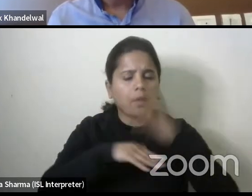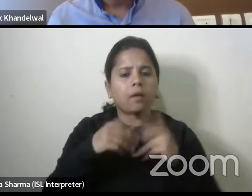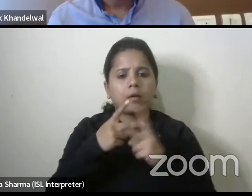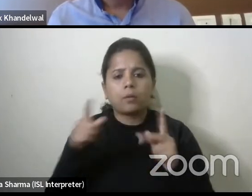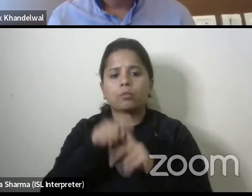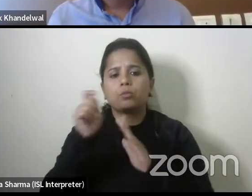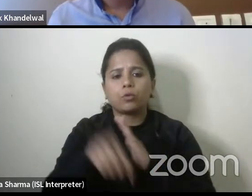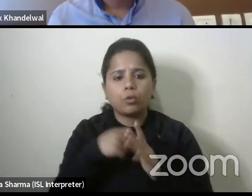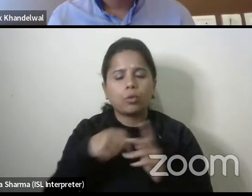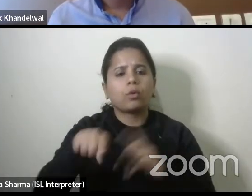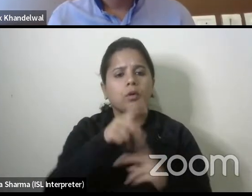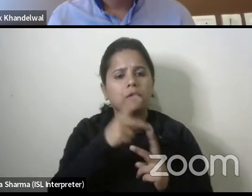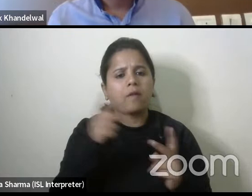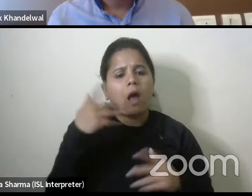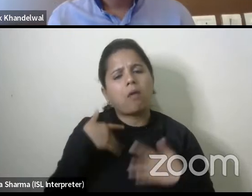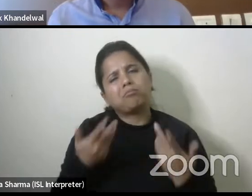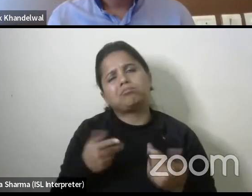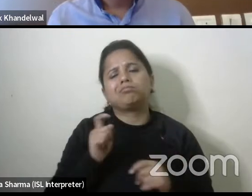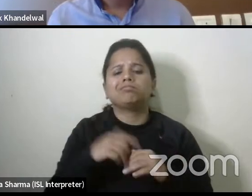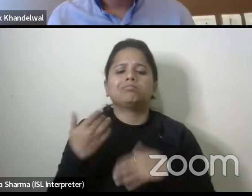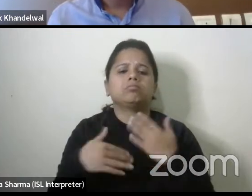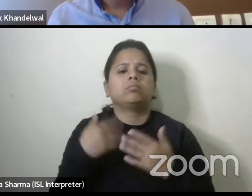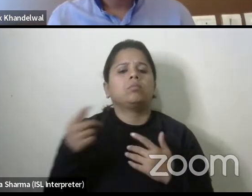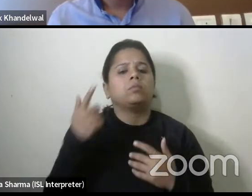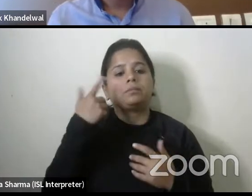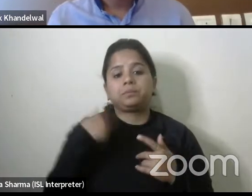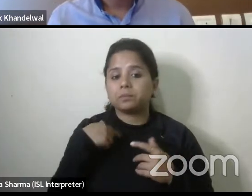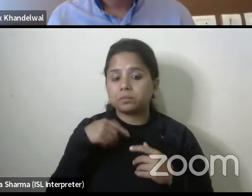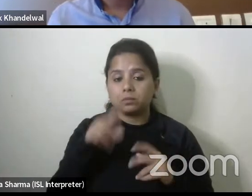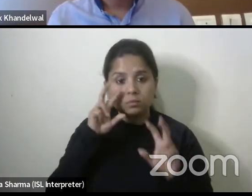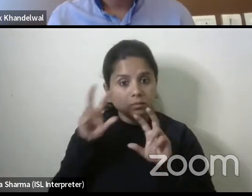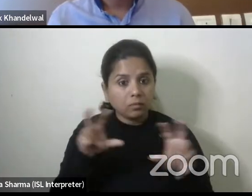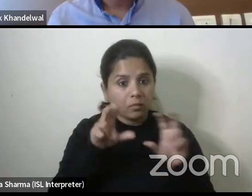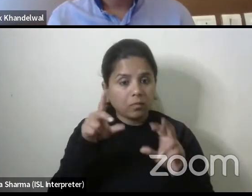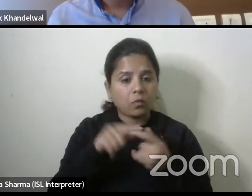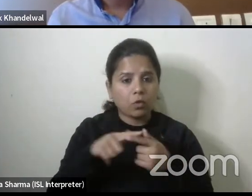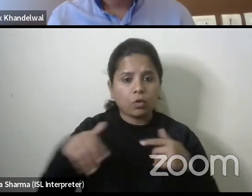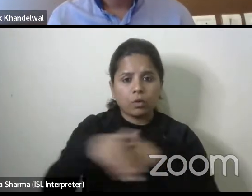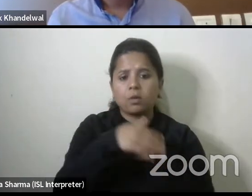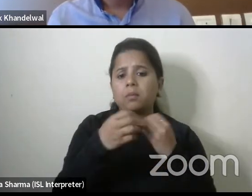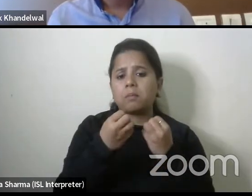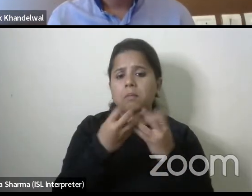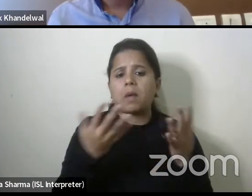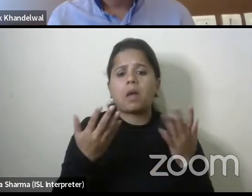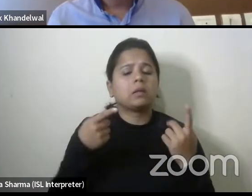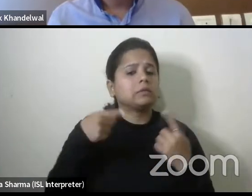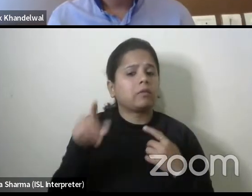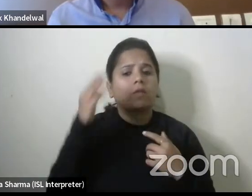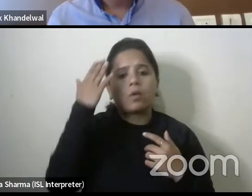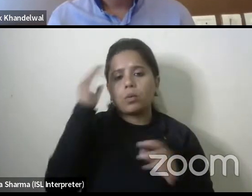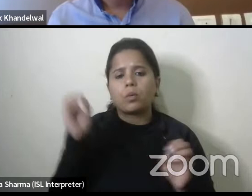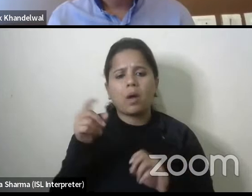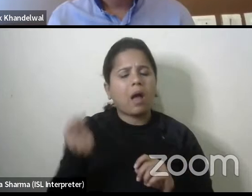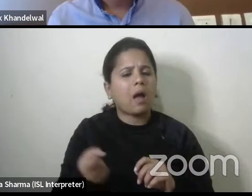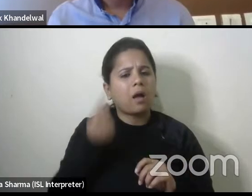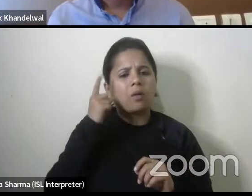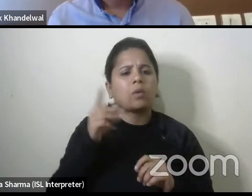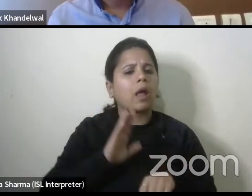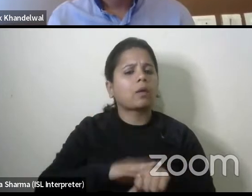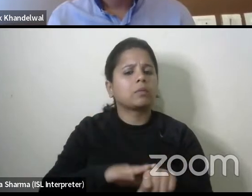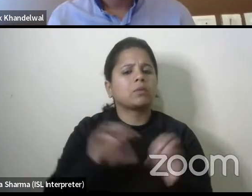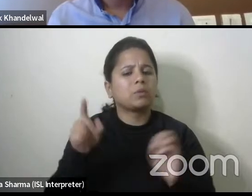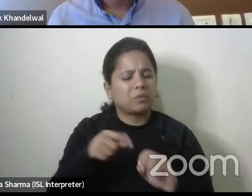of this nature and the supervising engineers from the ulbs also don't have that you know understanding or experience